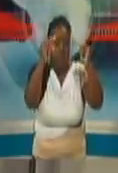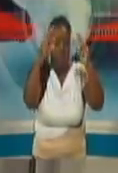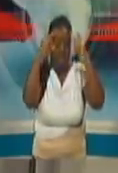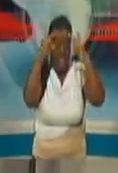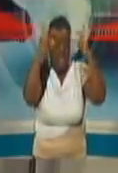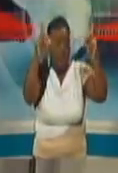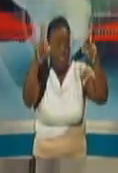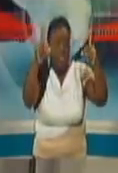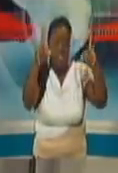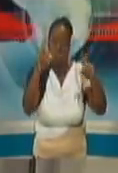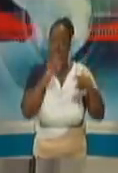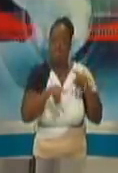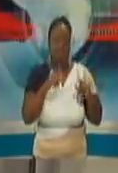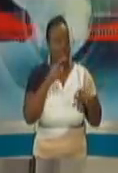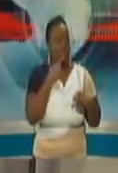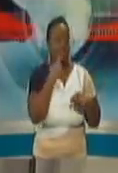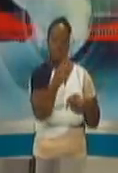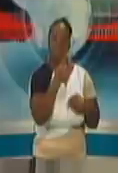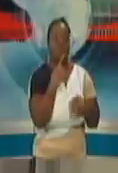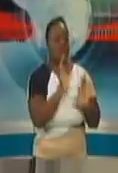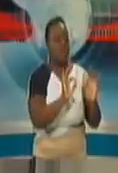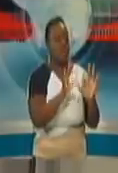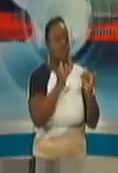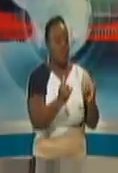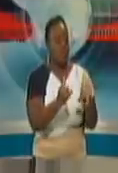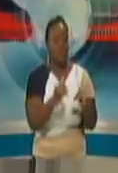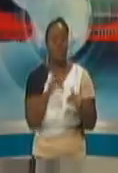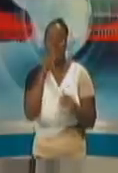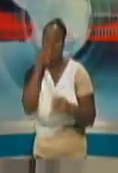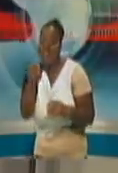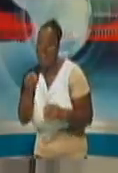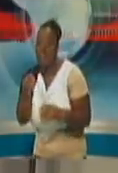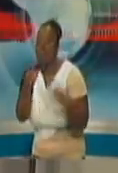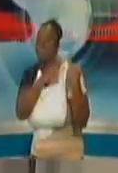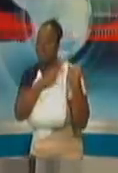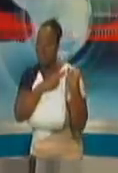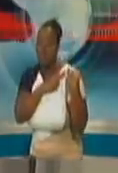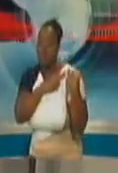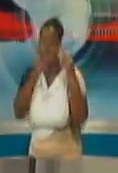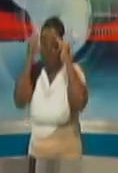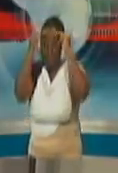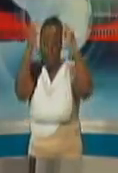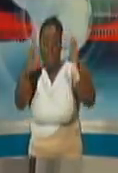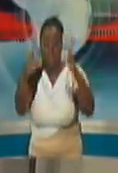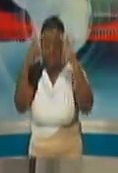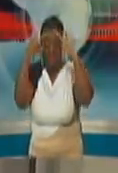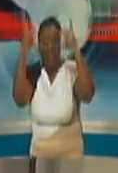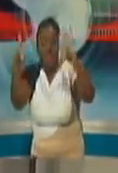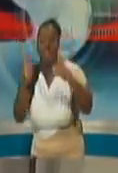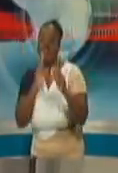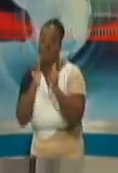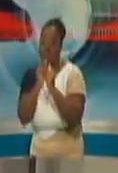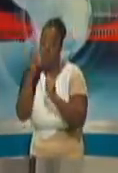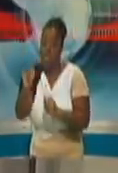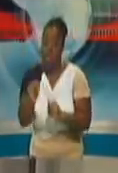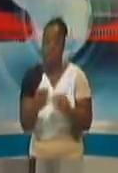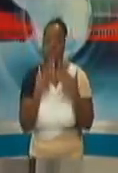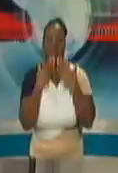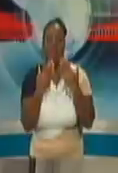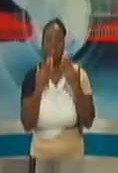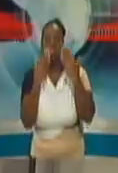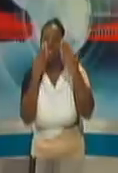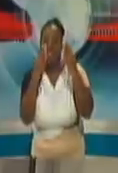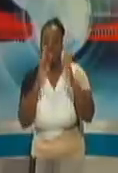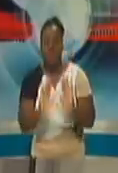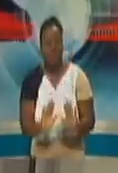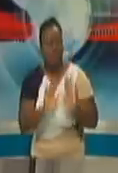speak to that in a comprehensive manner right now. That is for the Minister of Education to speak to. And I want to thank you for the excellent